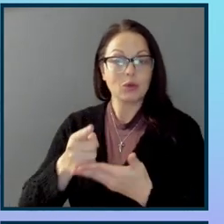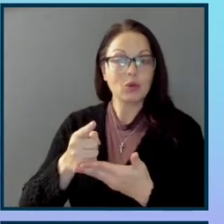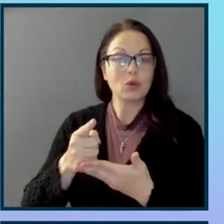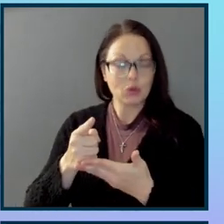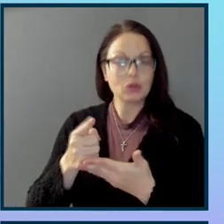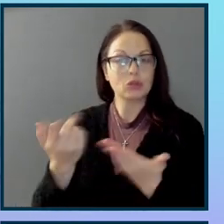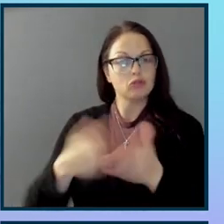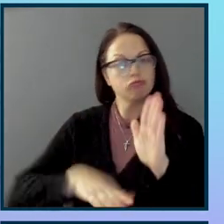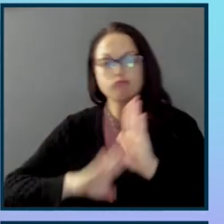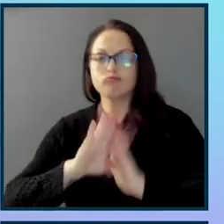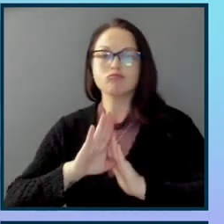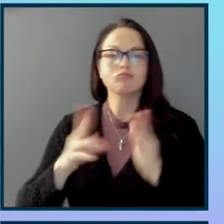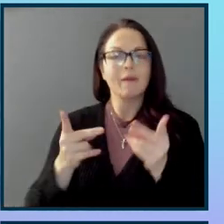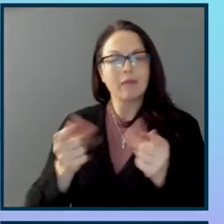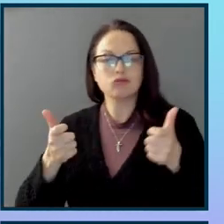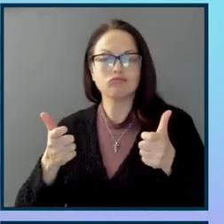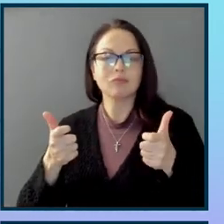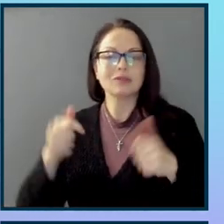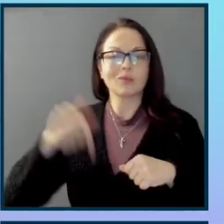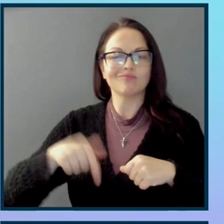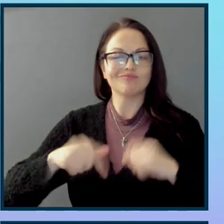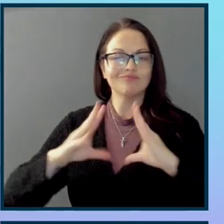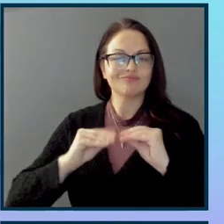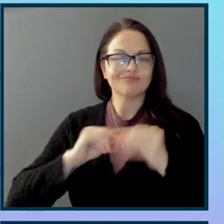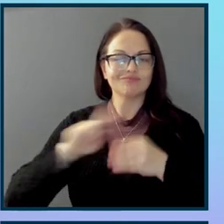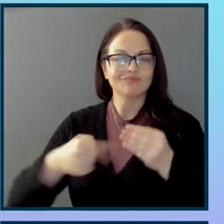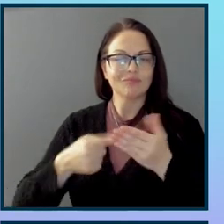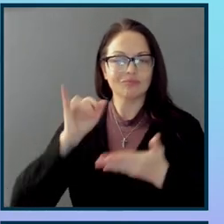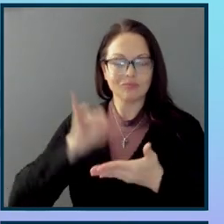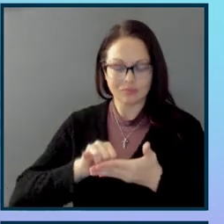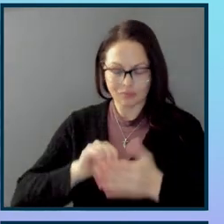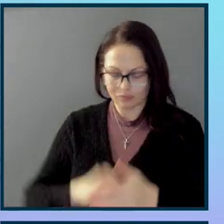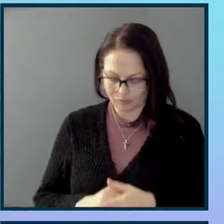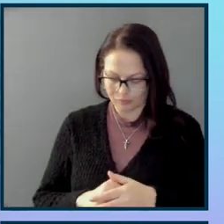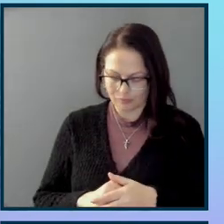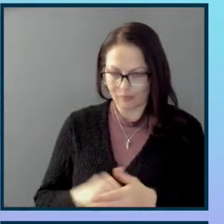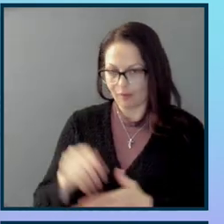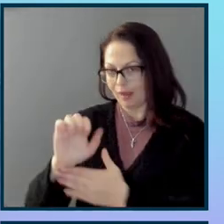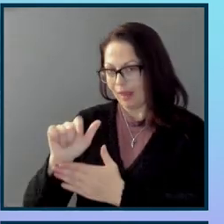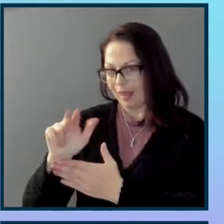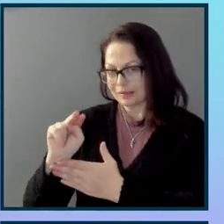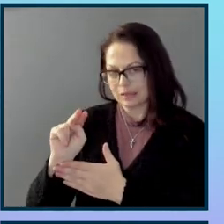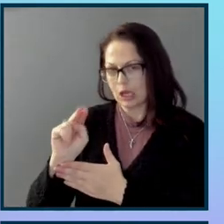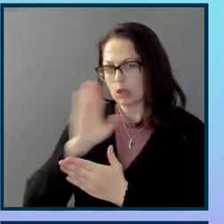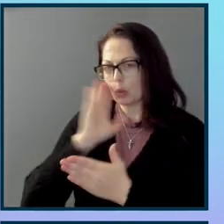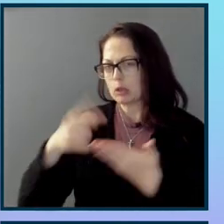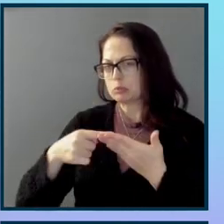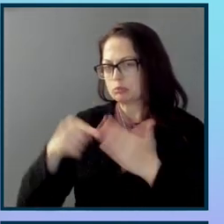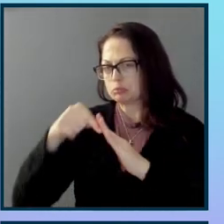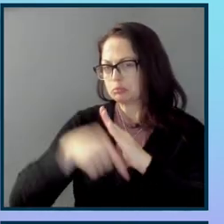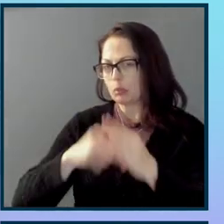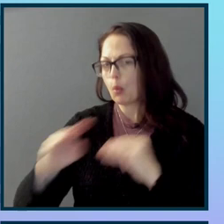faster. That's what this conference is all about. So a little bit more about AXECORE. We